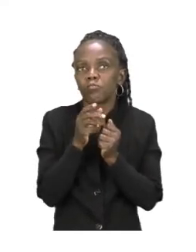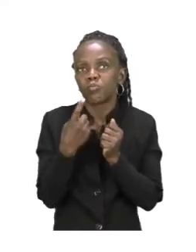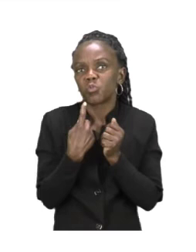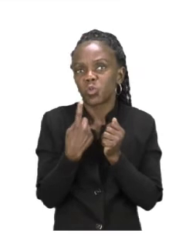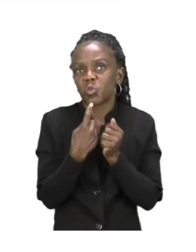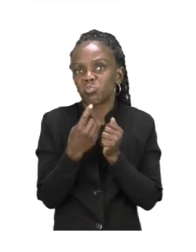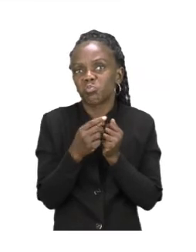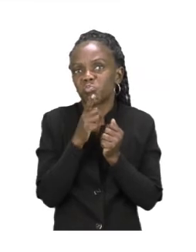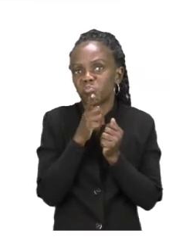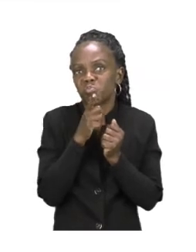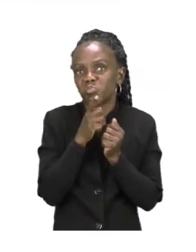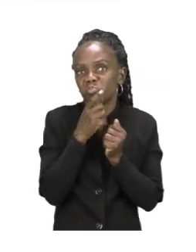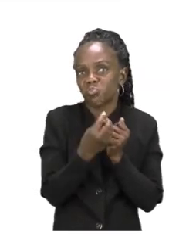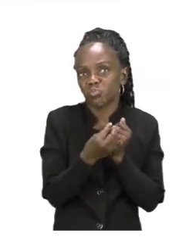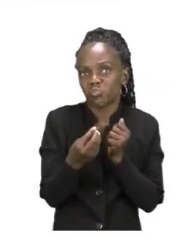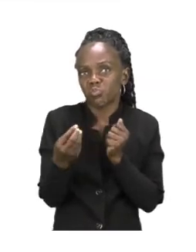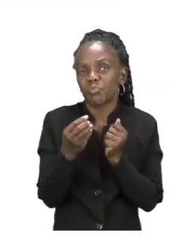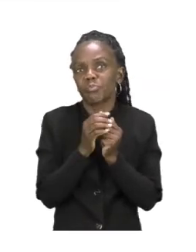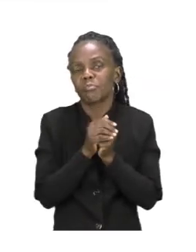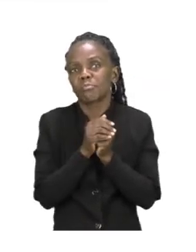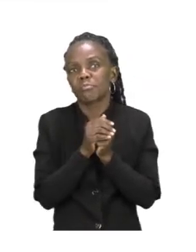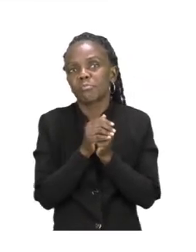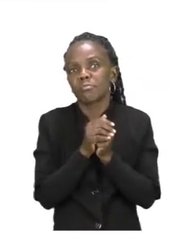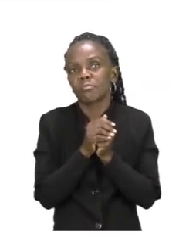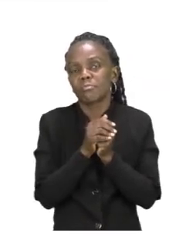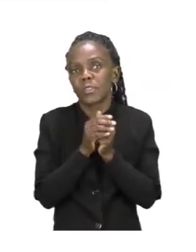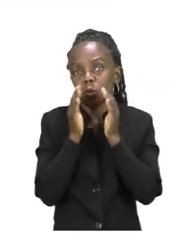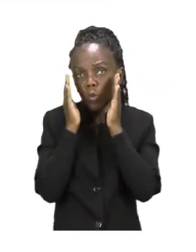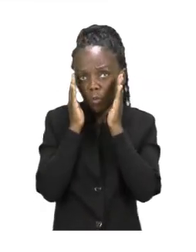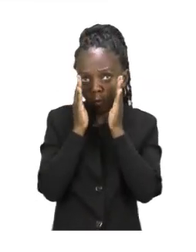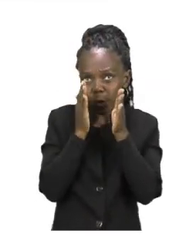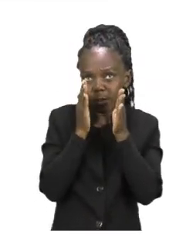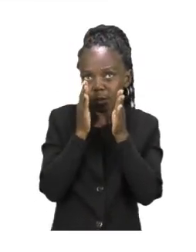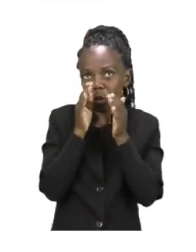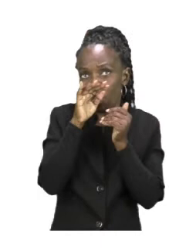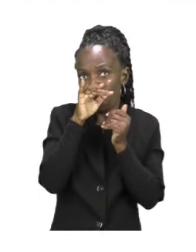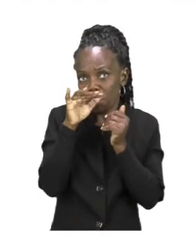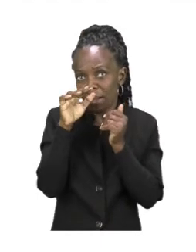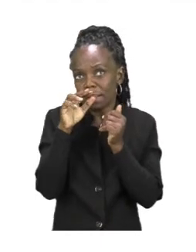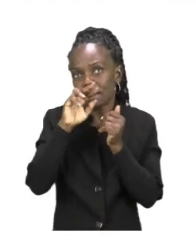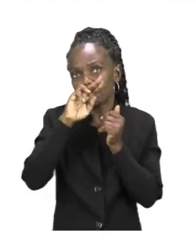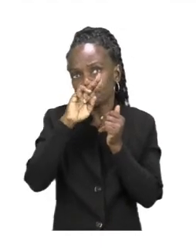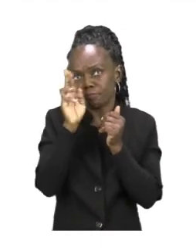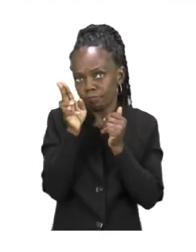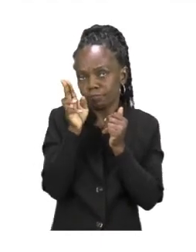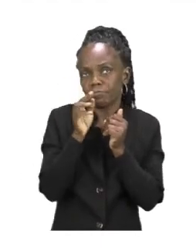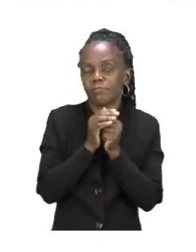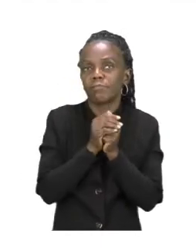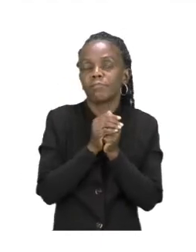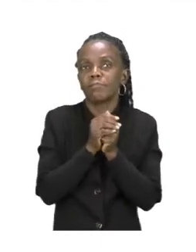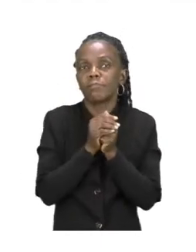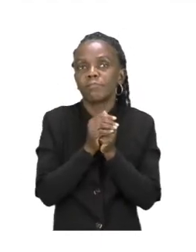Very good boys and girls. So now we are going to try and